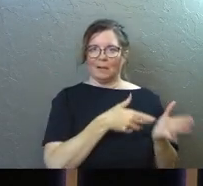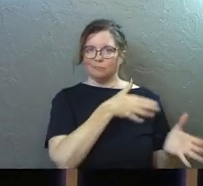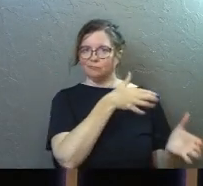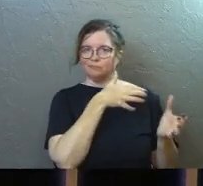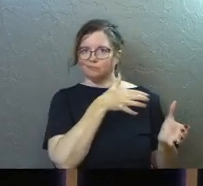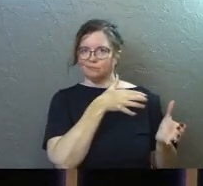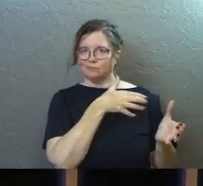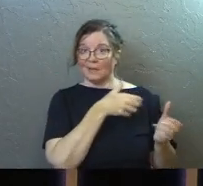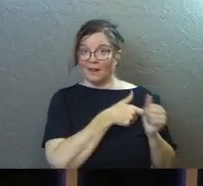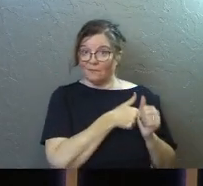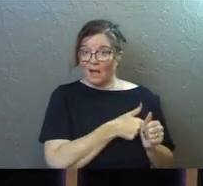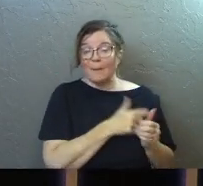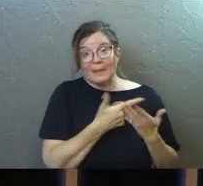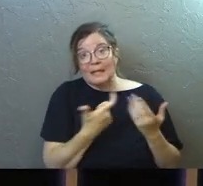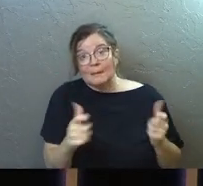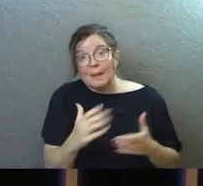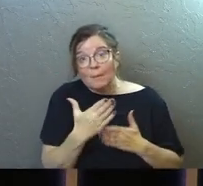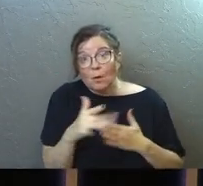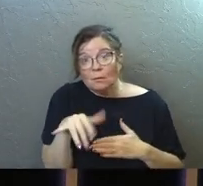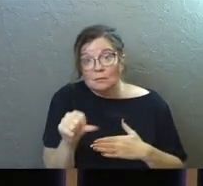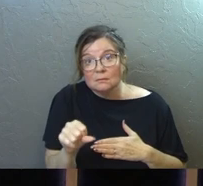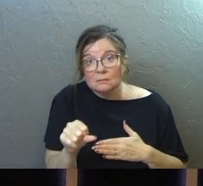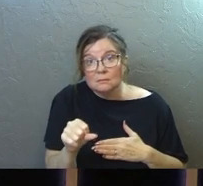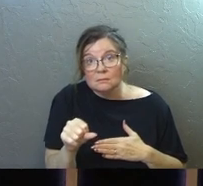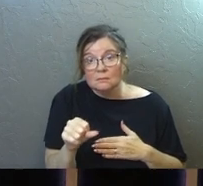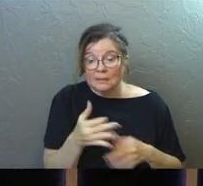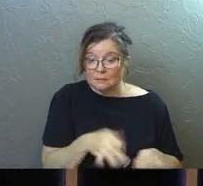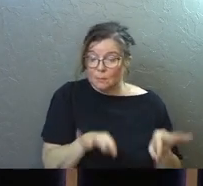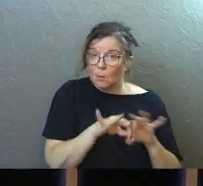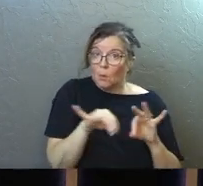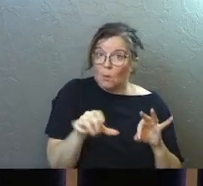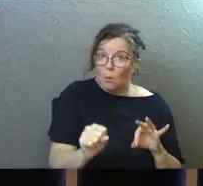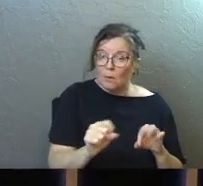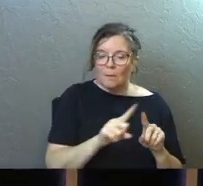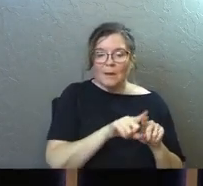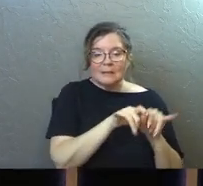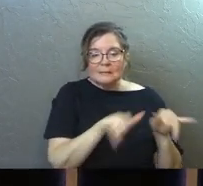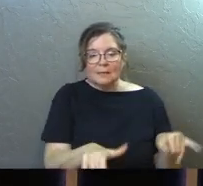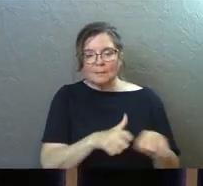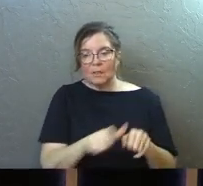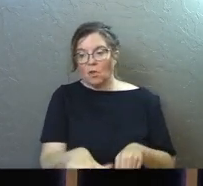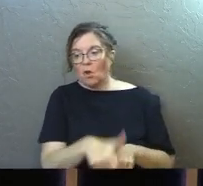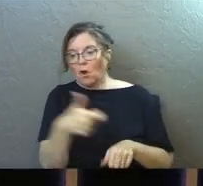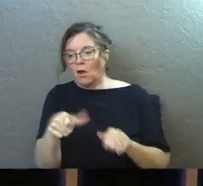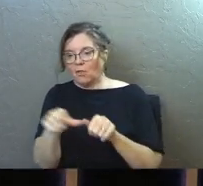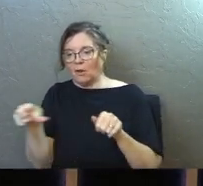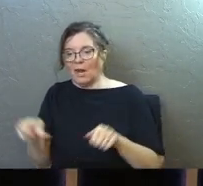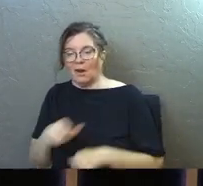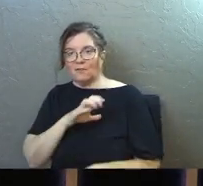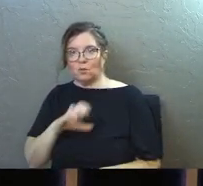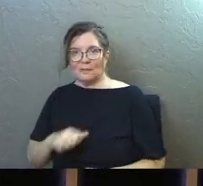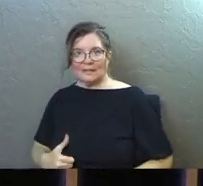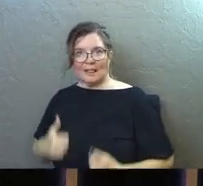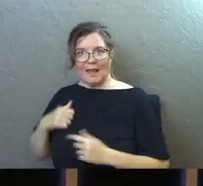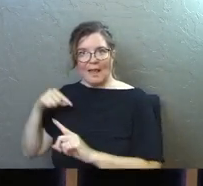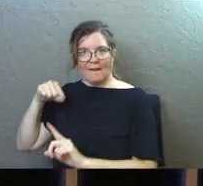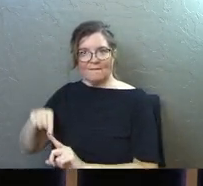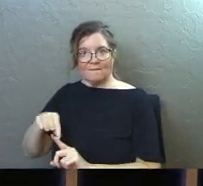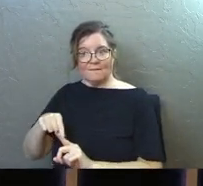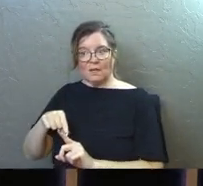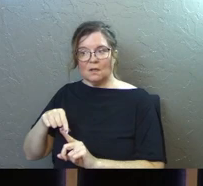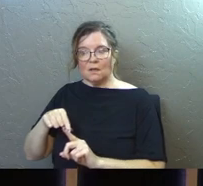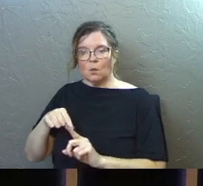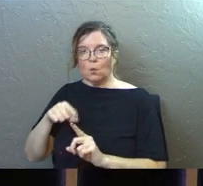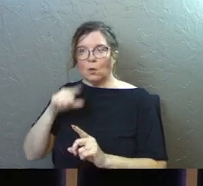and following the Bible, even though that's huge. There's also this whole other area of the Christian life where you're